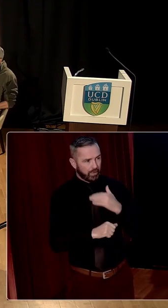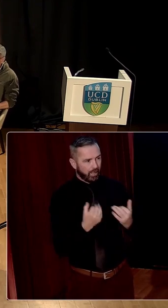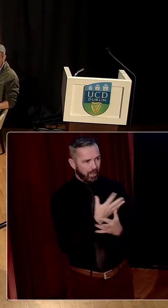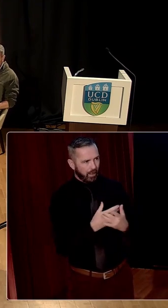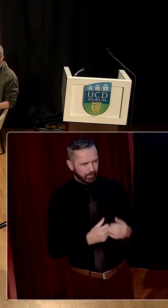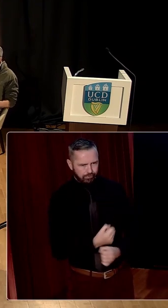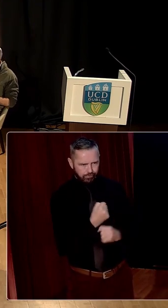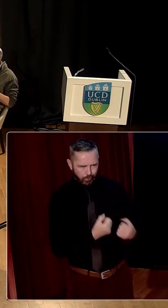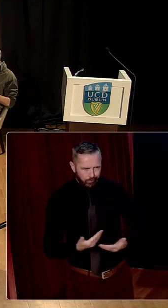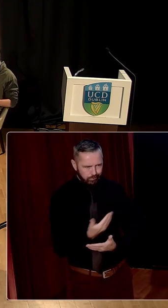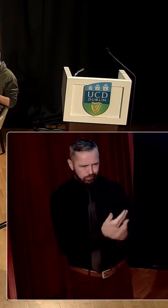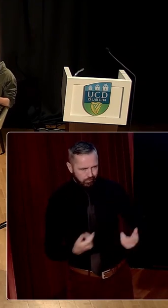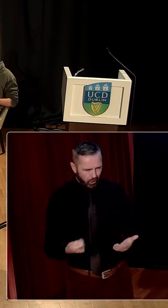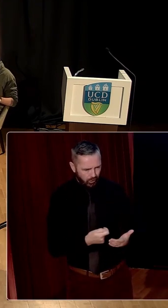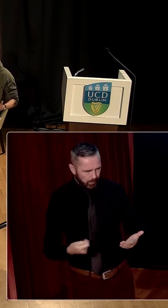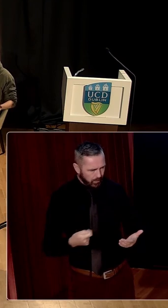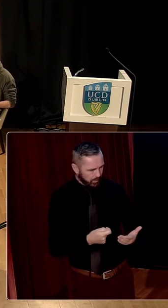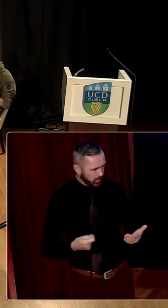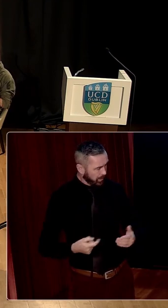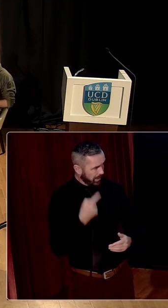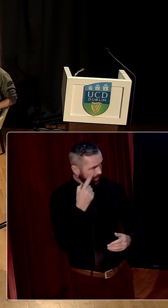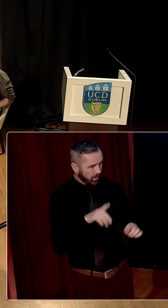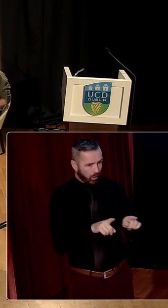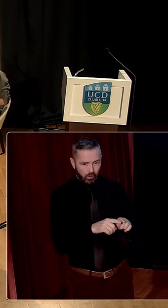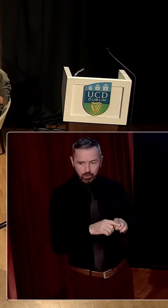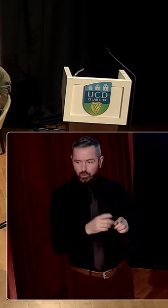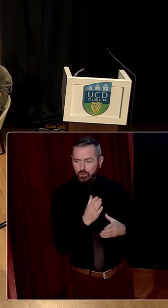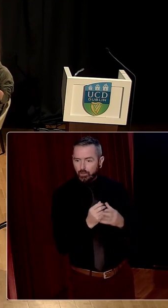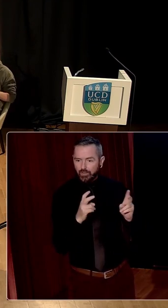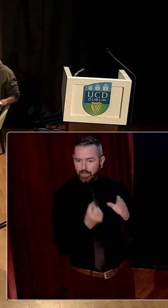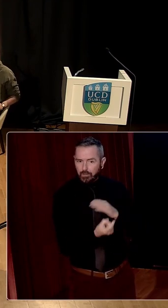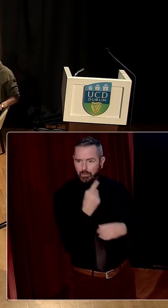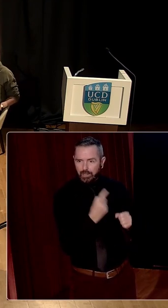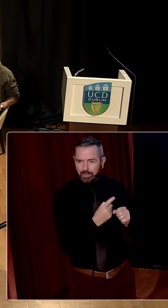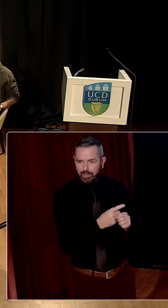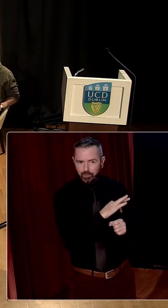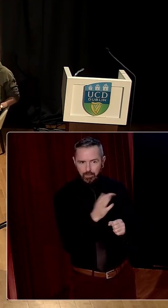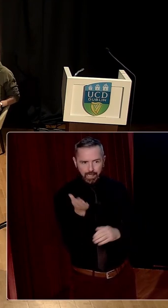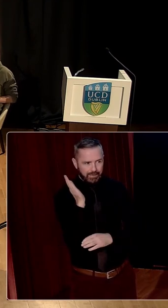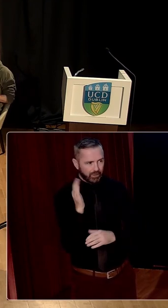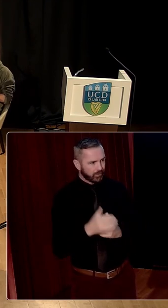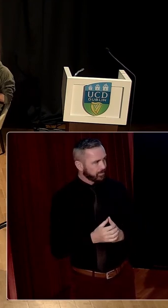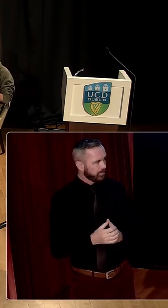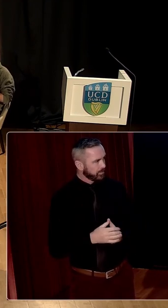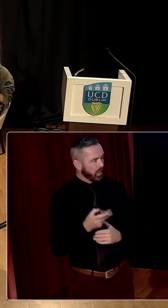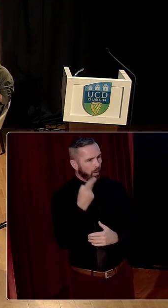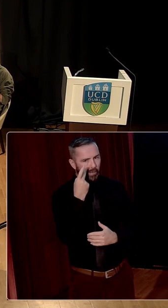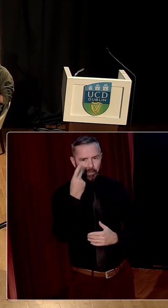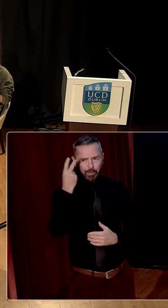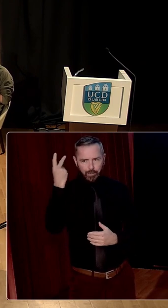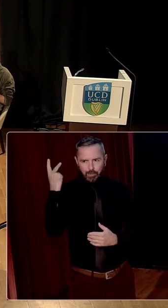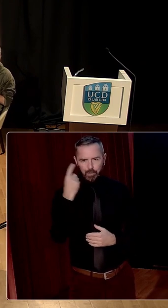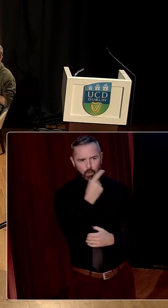stimulating contributions. And I can see even some of the themes from the last session are likely to pop up again. We are reflecting on a